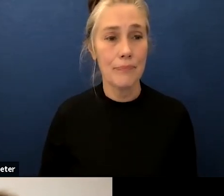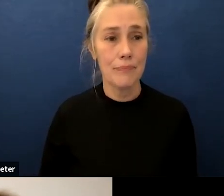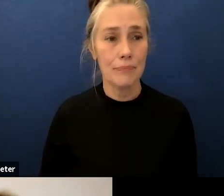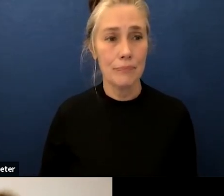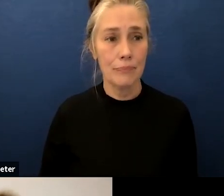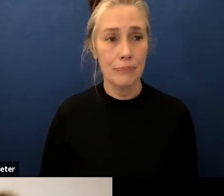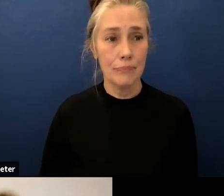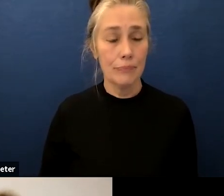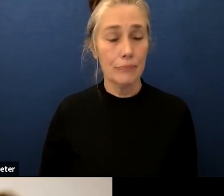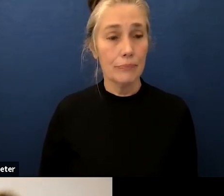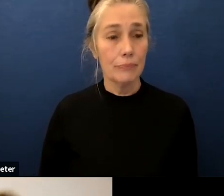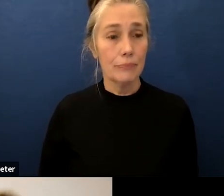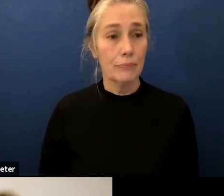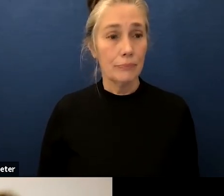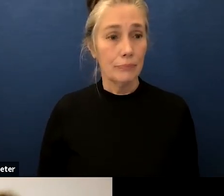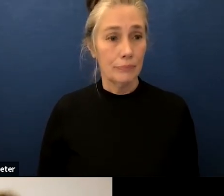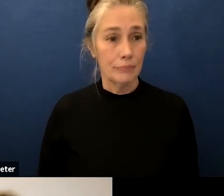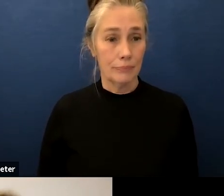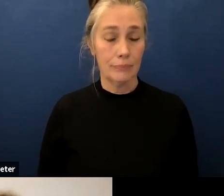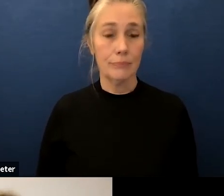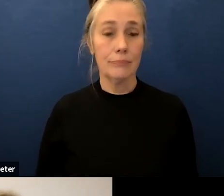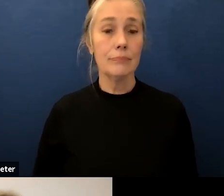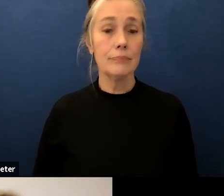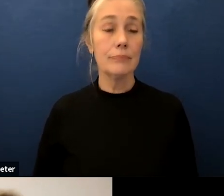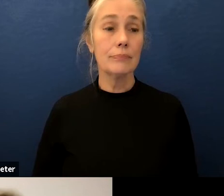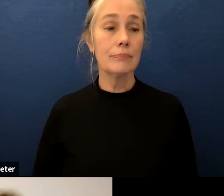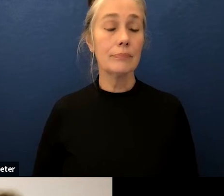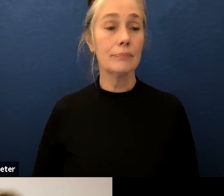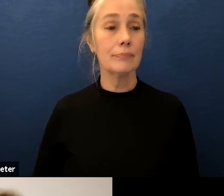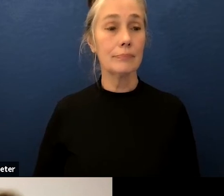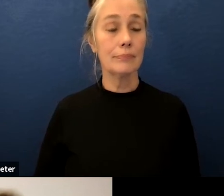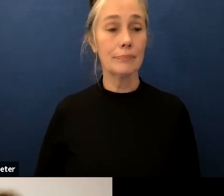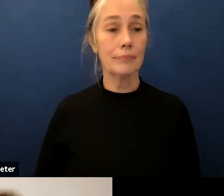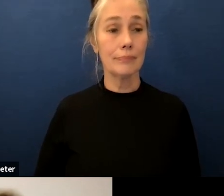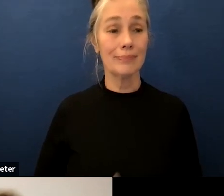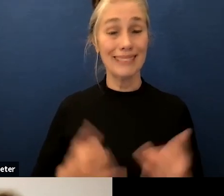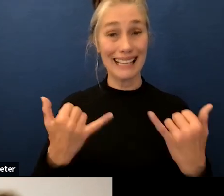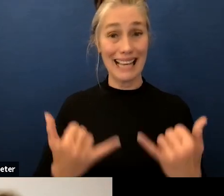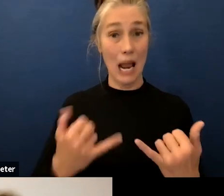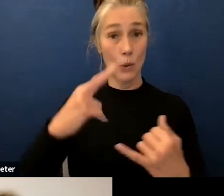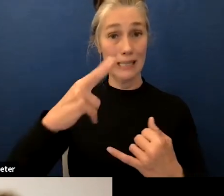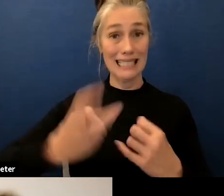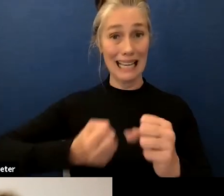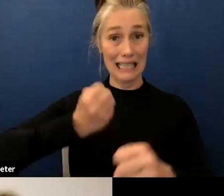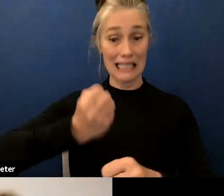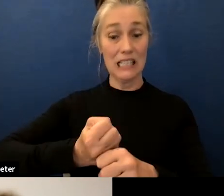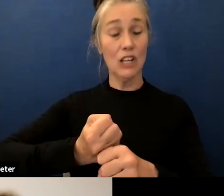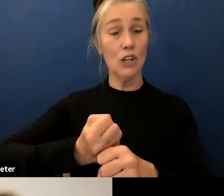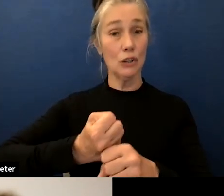so we've entered our second year of addressing this significant